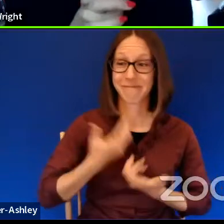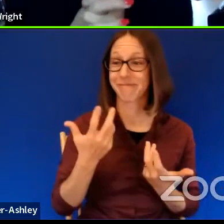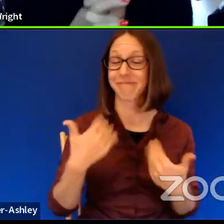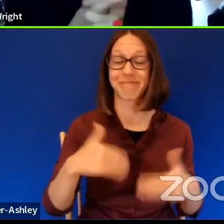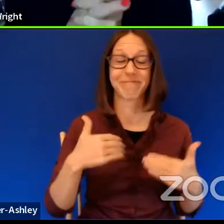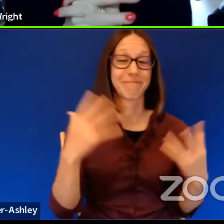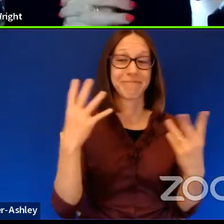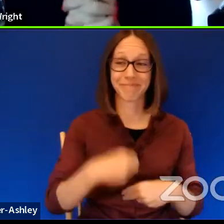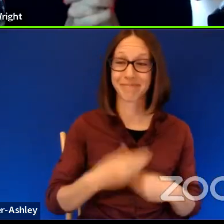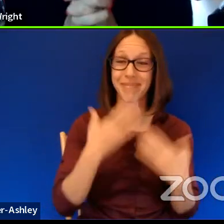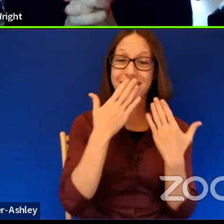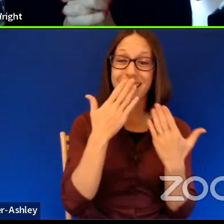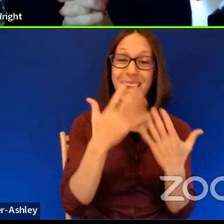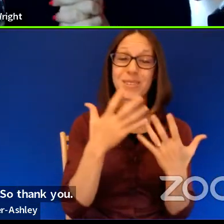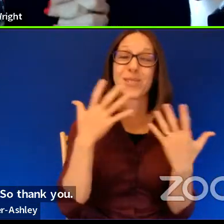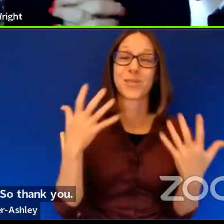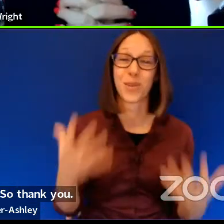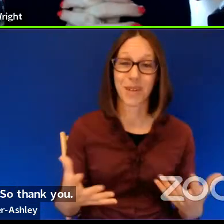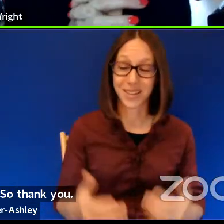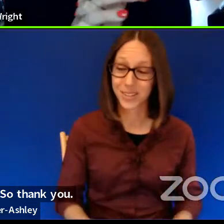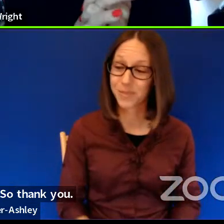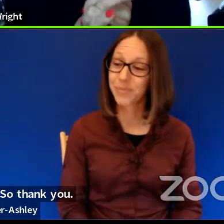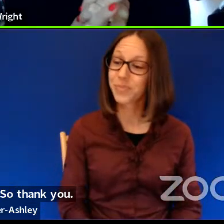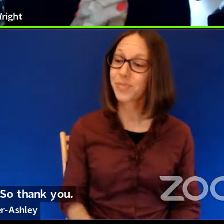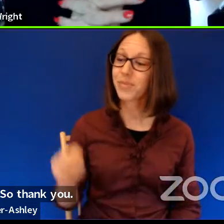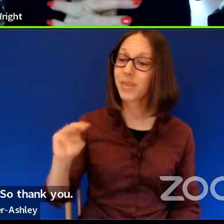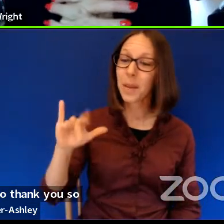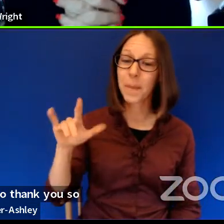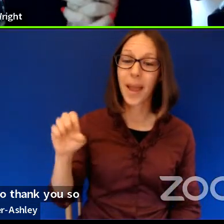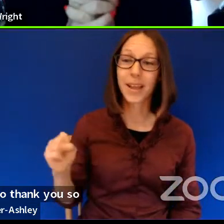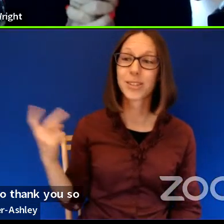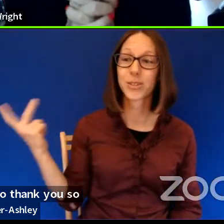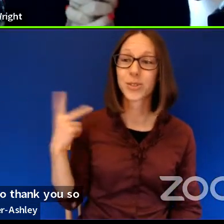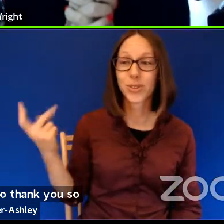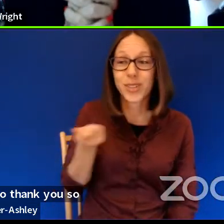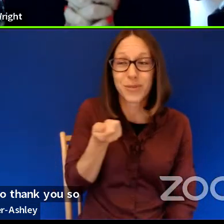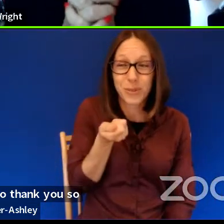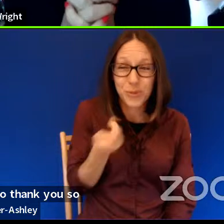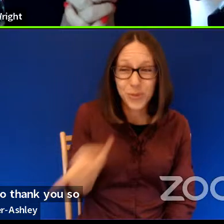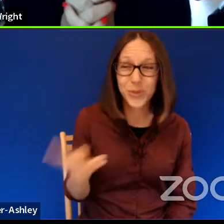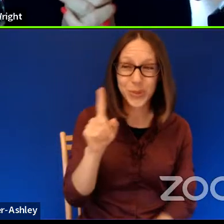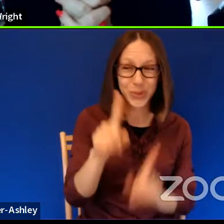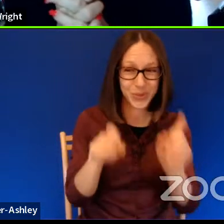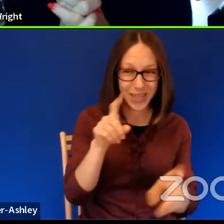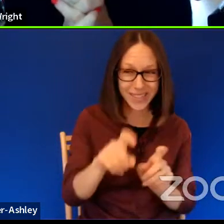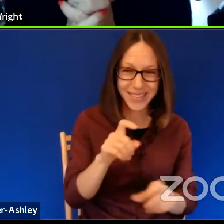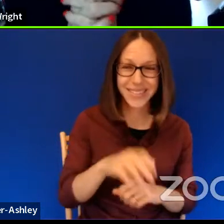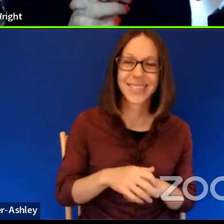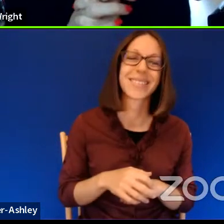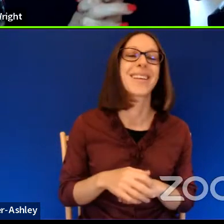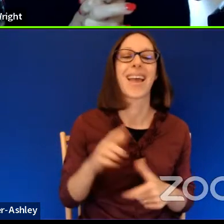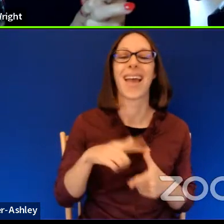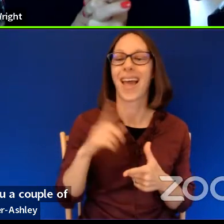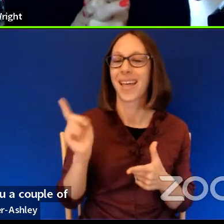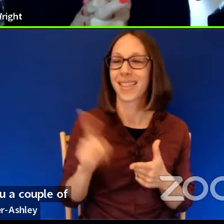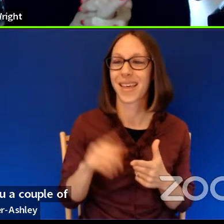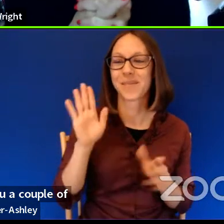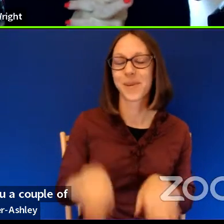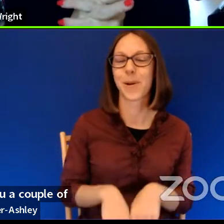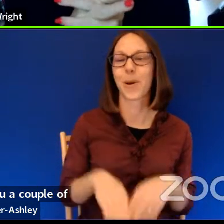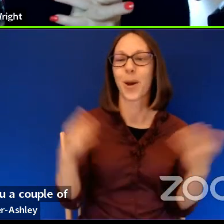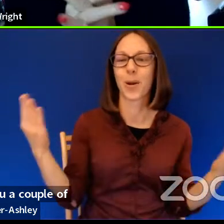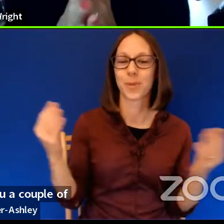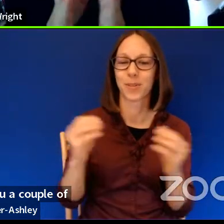Thank you so much. Miles and I have the job of asking you a couple of questions. And then we're going to open it up for